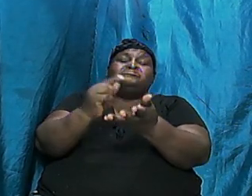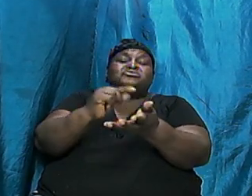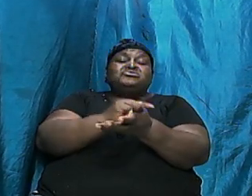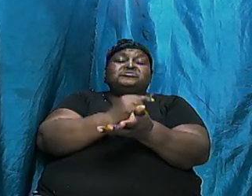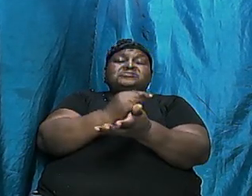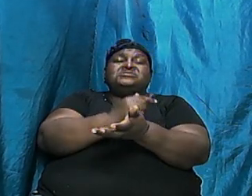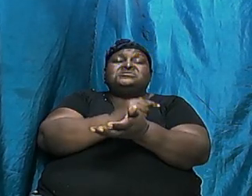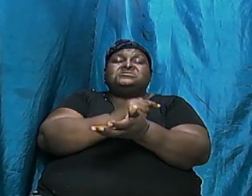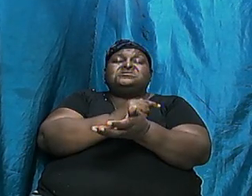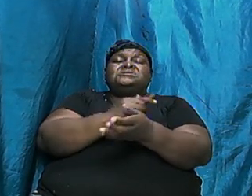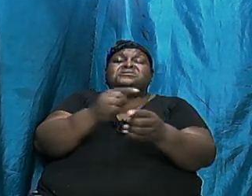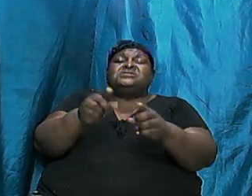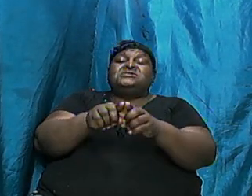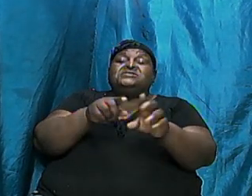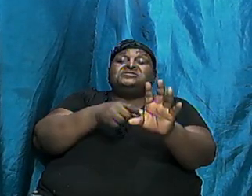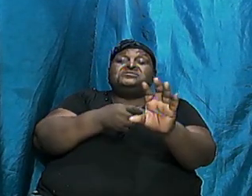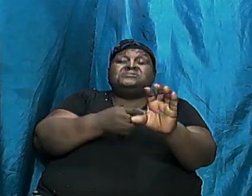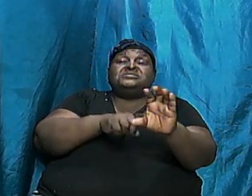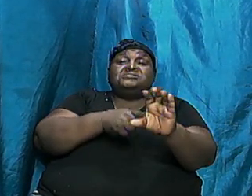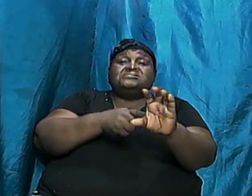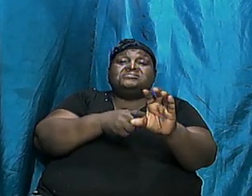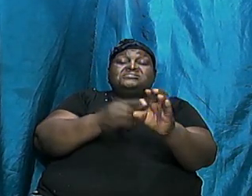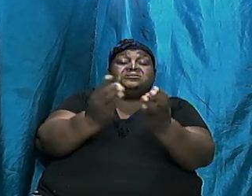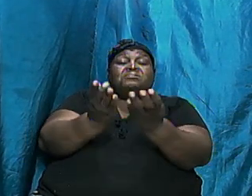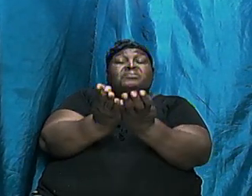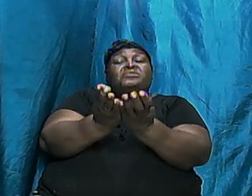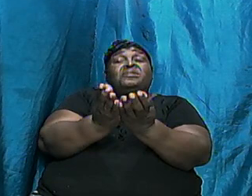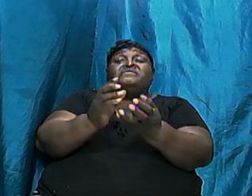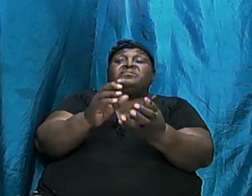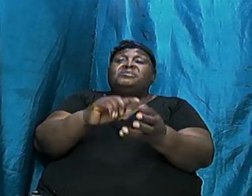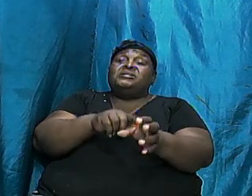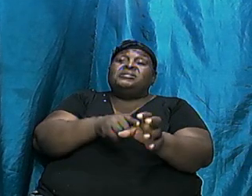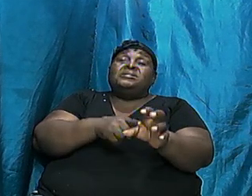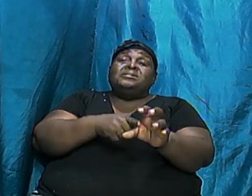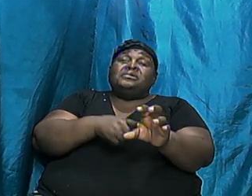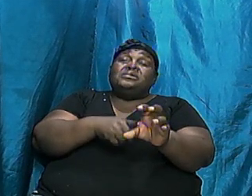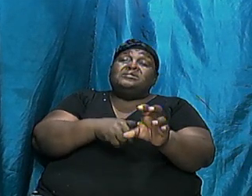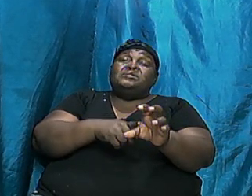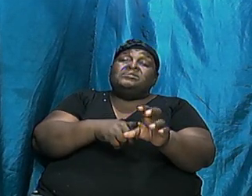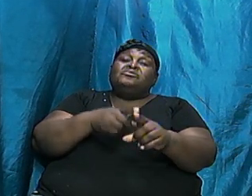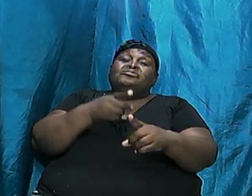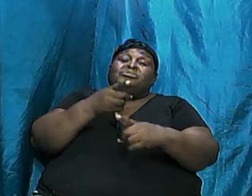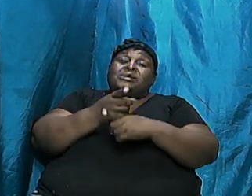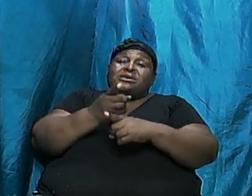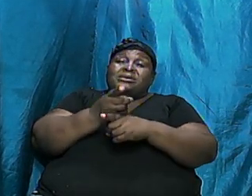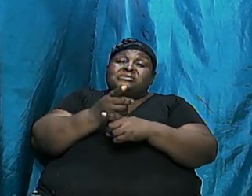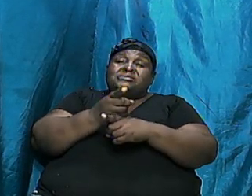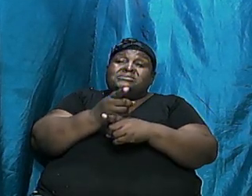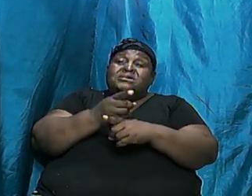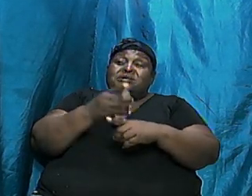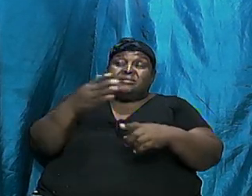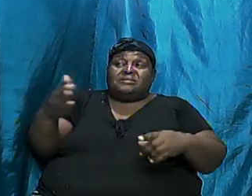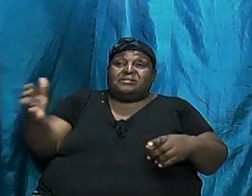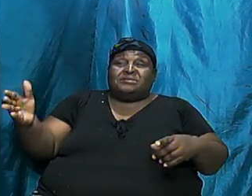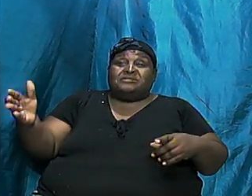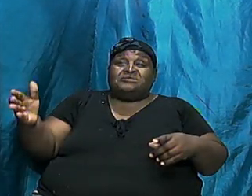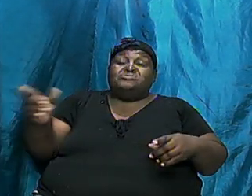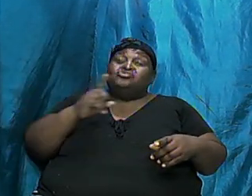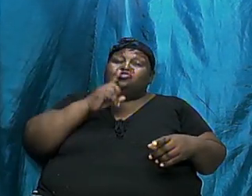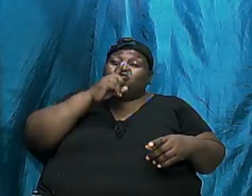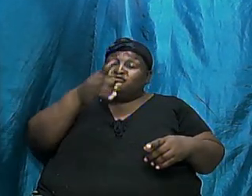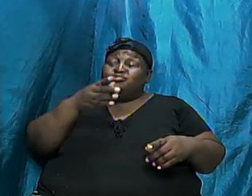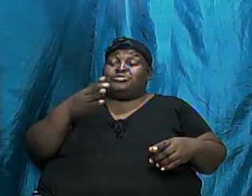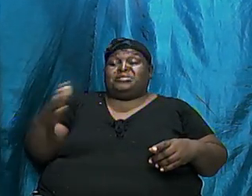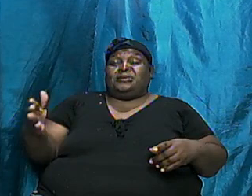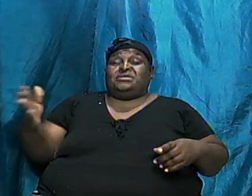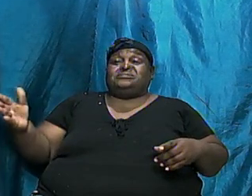since we started is a book of beginnings the origin of things as we know it and we